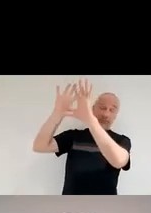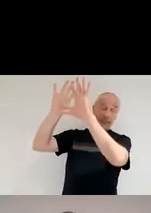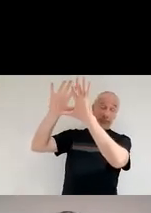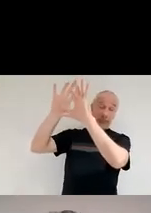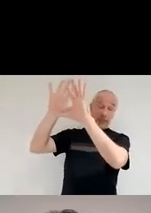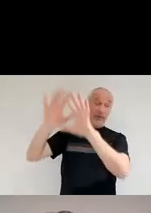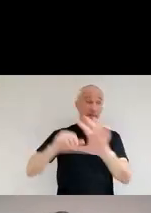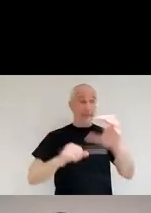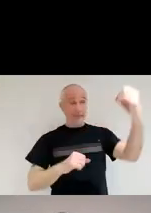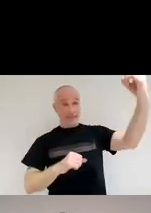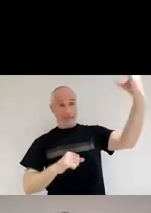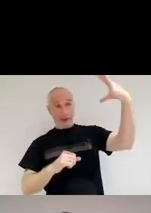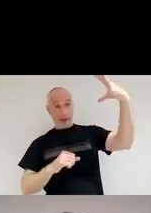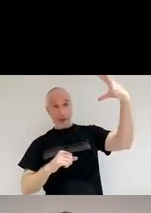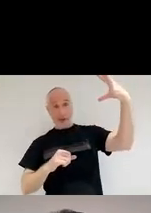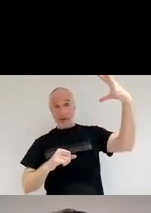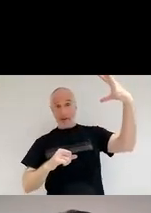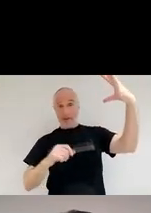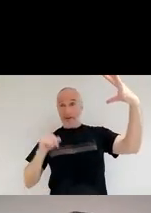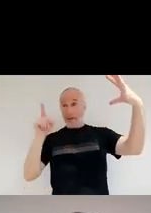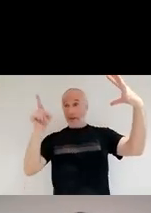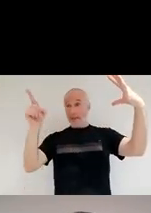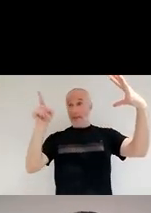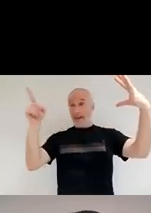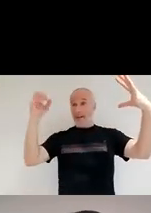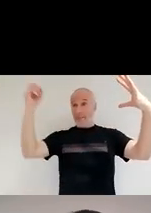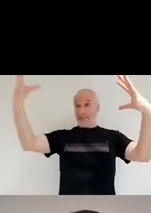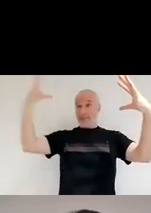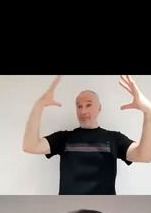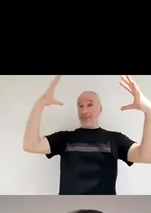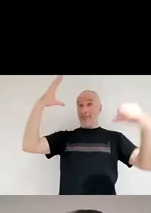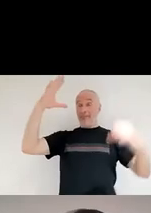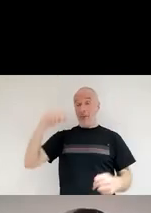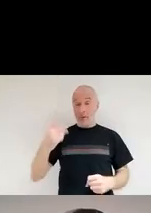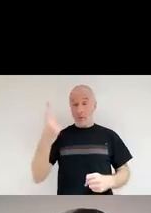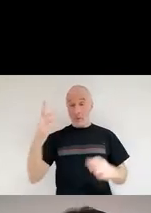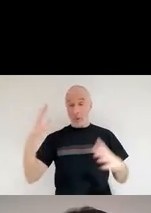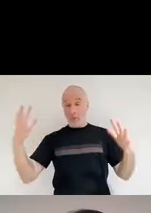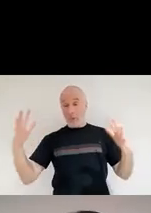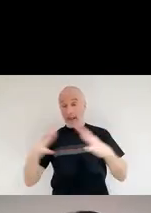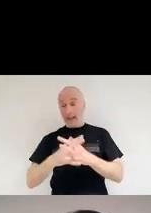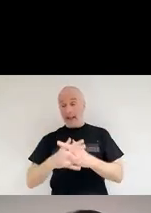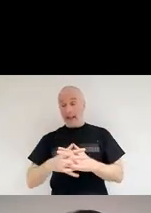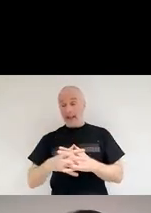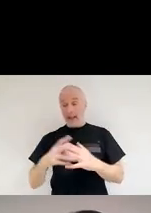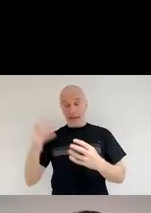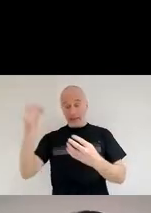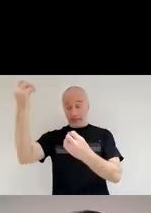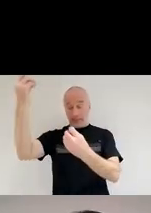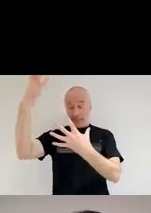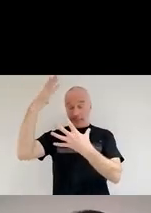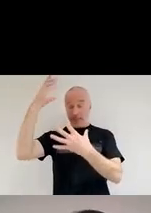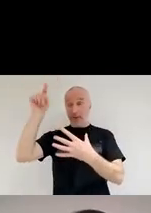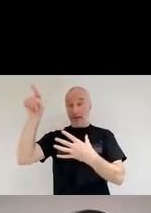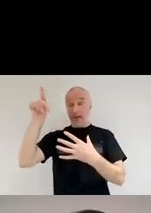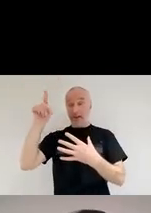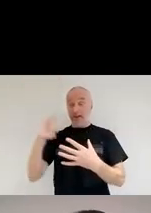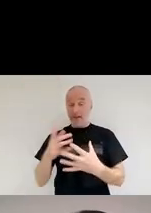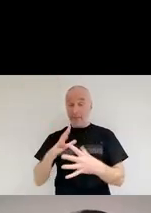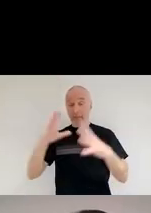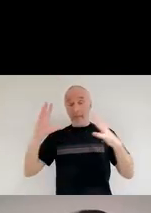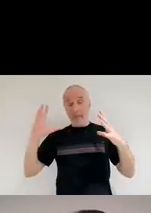sun during daytime for almost a full week. So those are incredibly energetic explosions. So